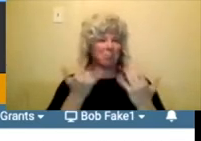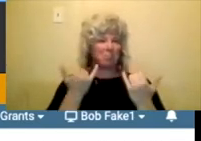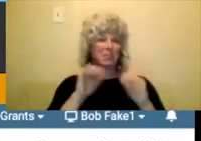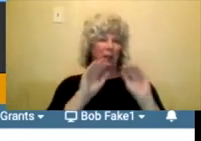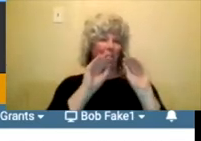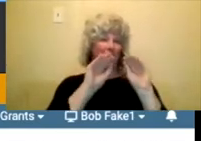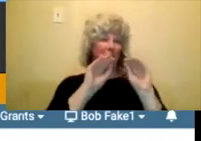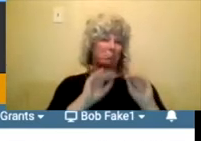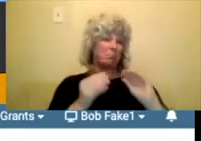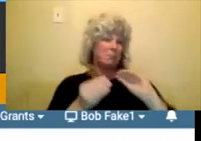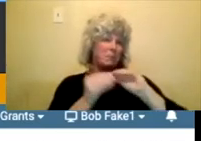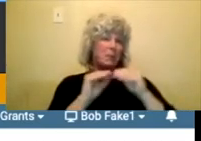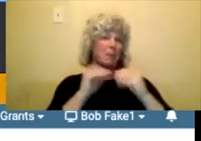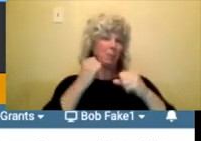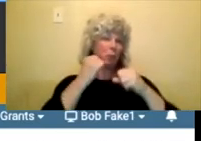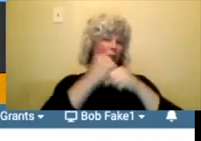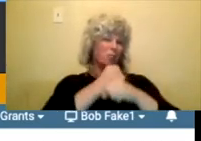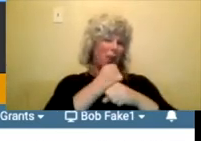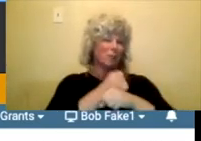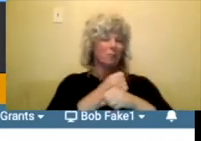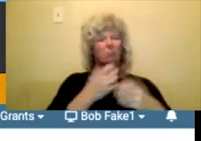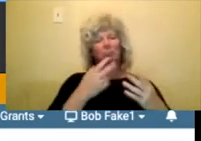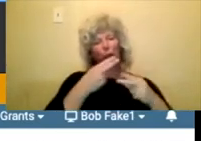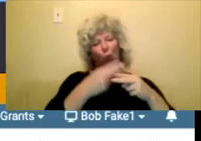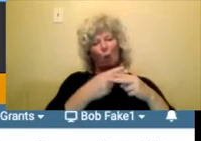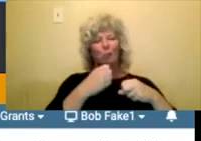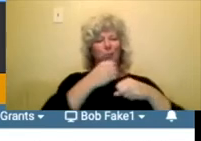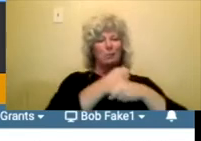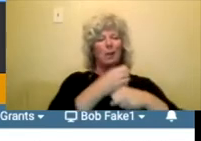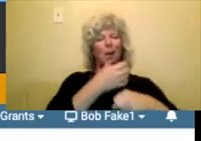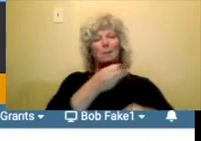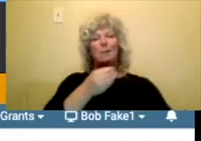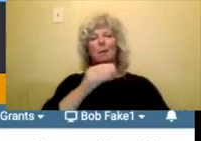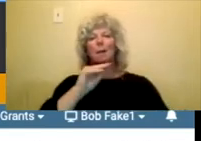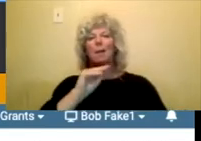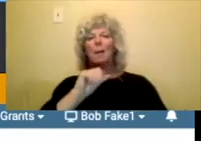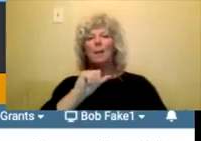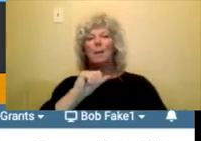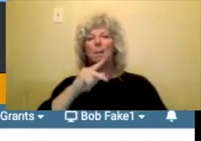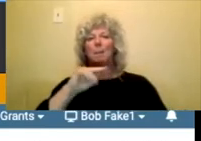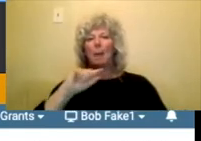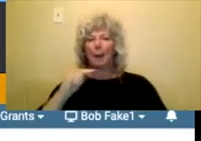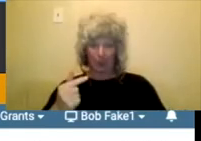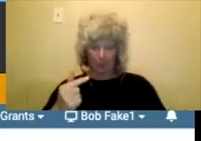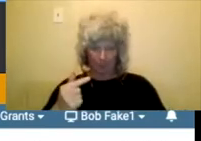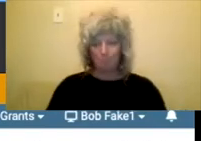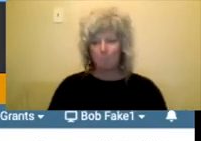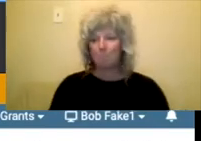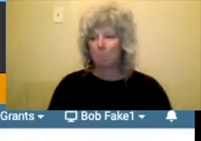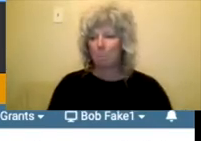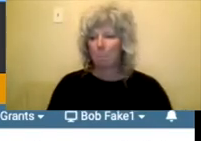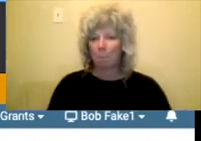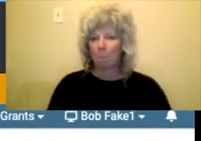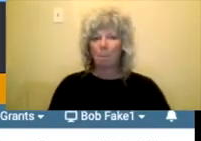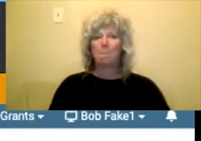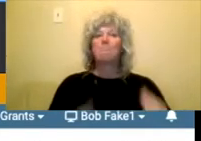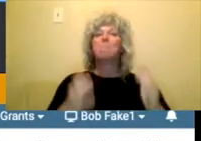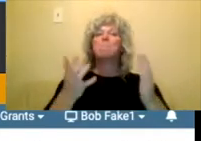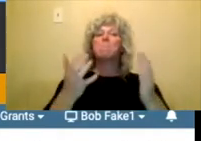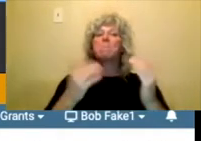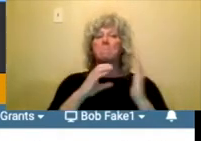stats and mapping field there. Um, and then venues too